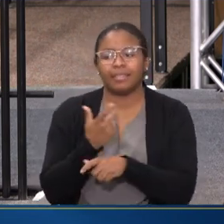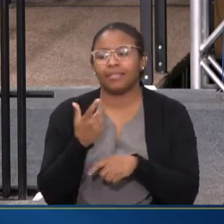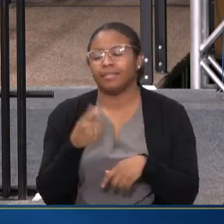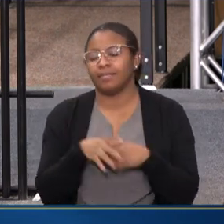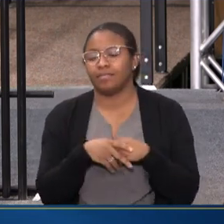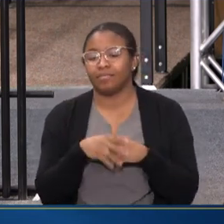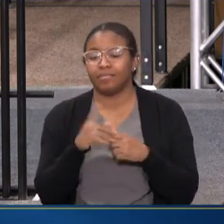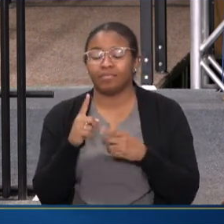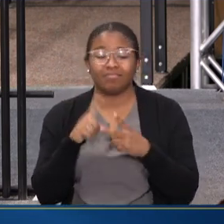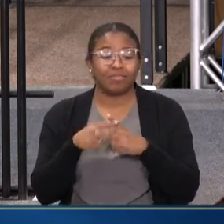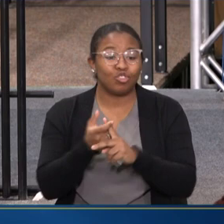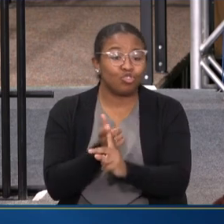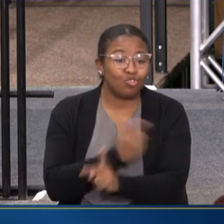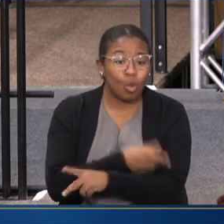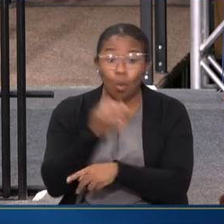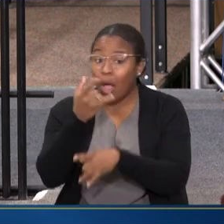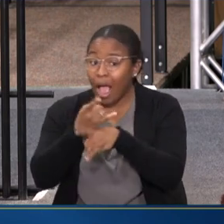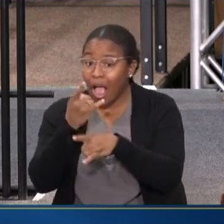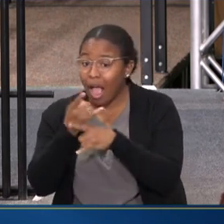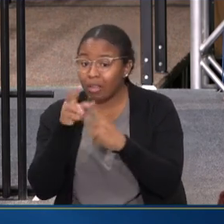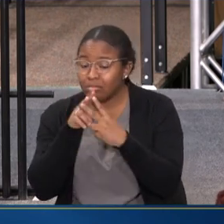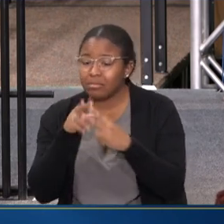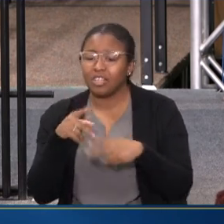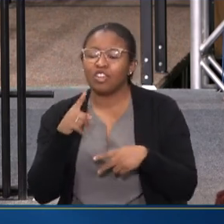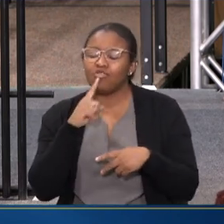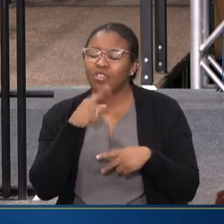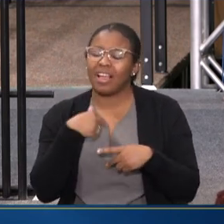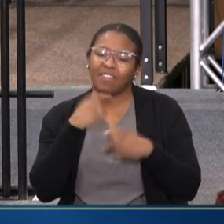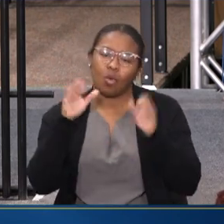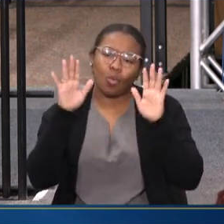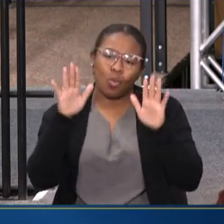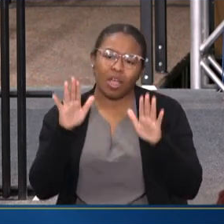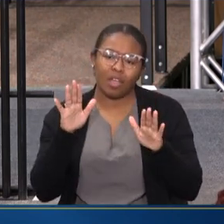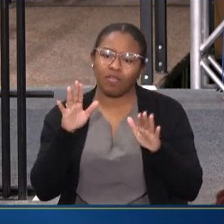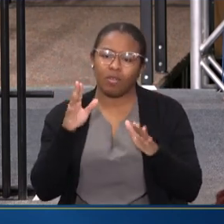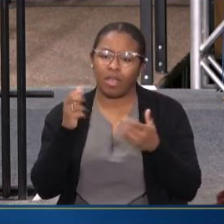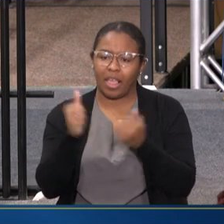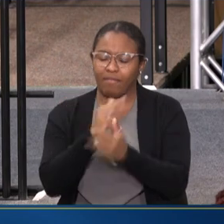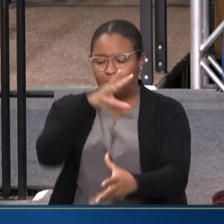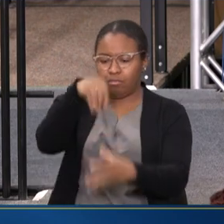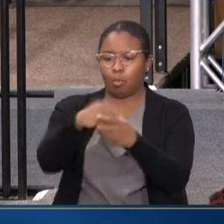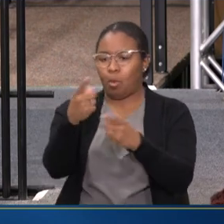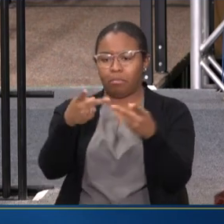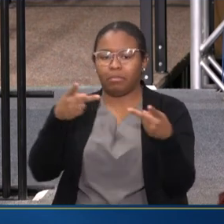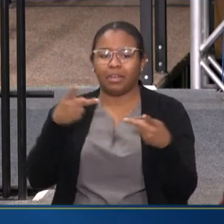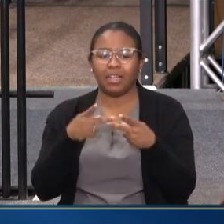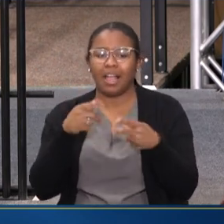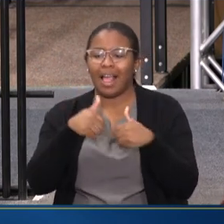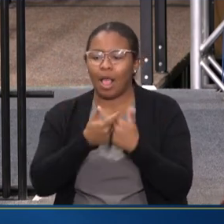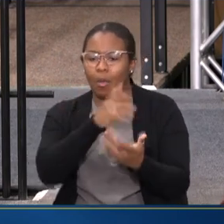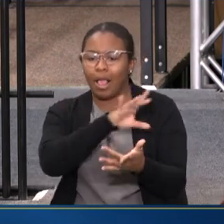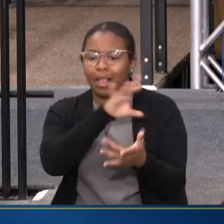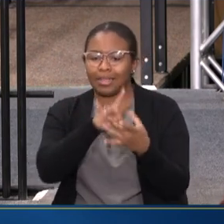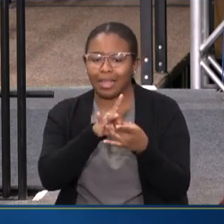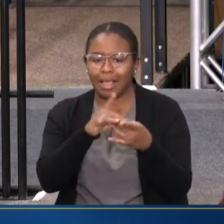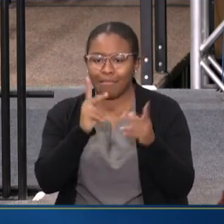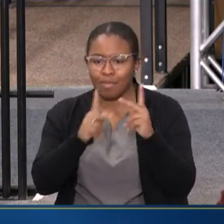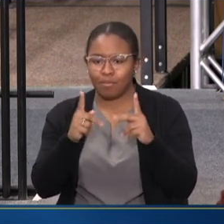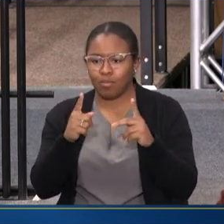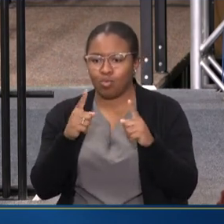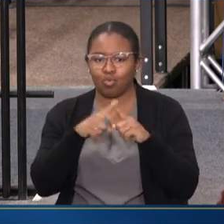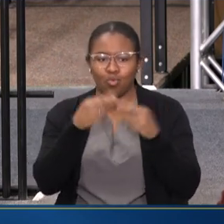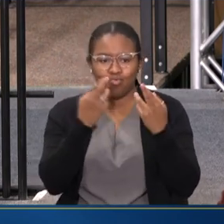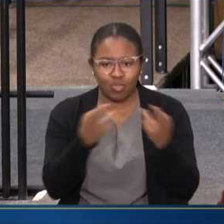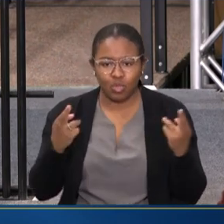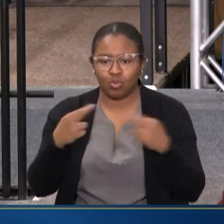EITHER DRUGS, OR ALCOHOL. IT'S REALLY JUST A WONDERFUL ONE-STOP SHOP THAT'S GEARED TOWARDS CONNECTING PEOPLE EARLY IN